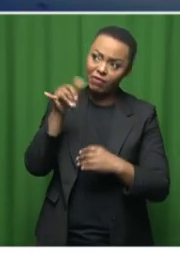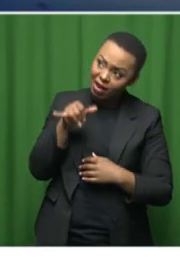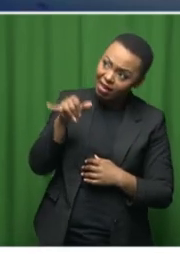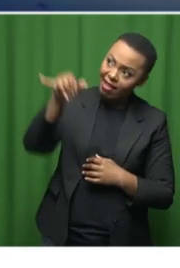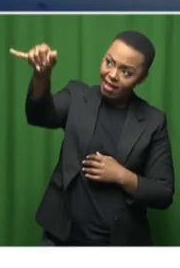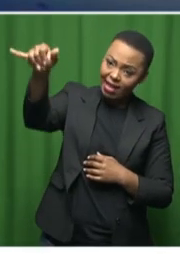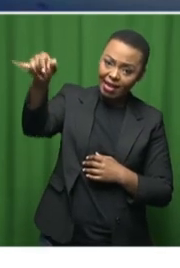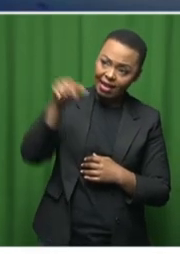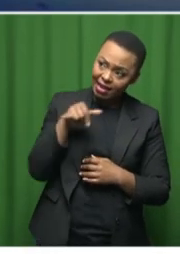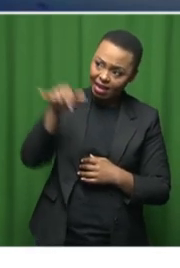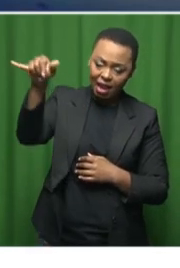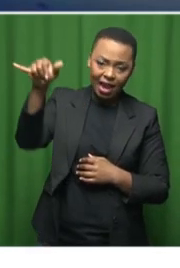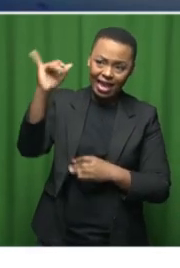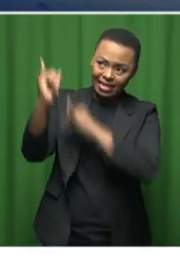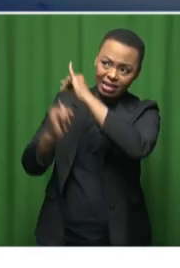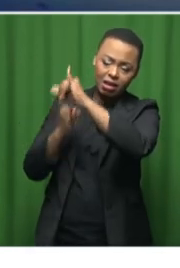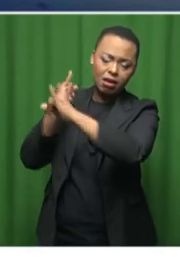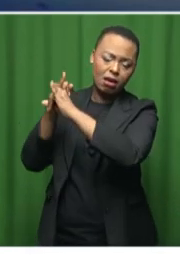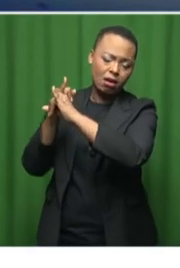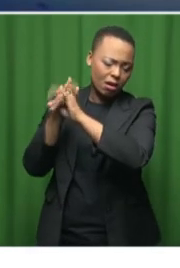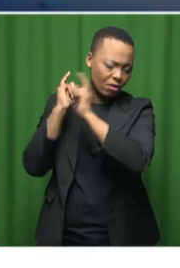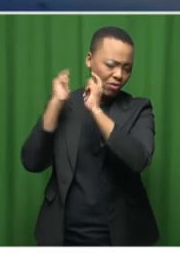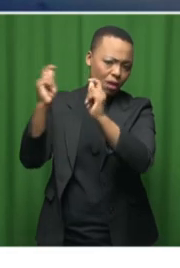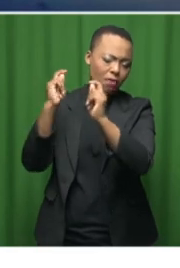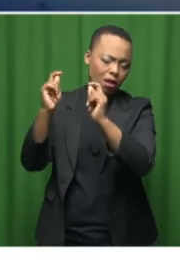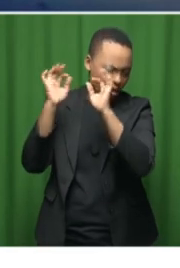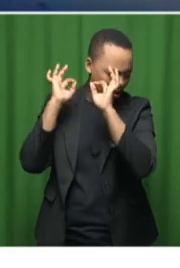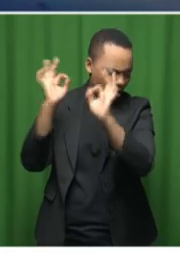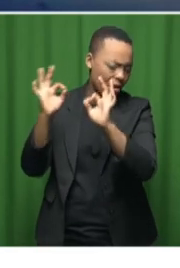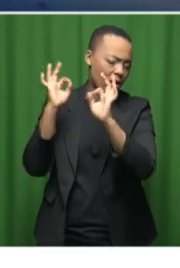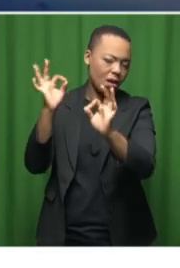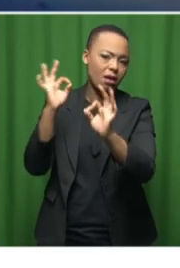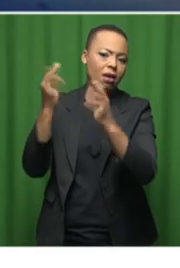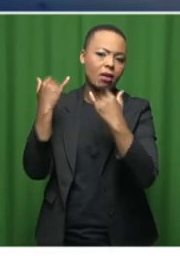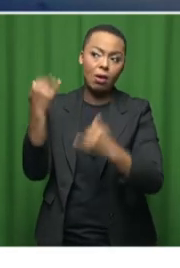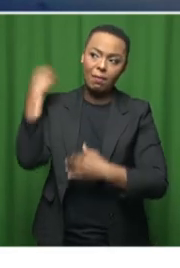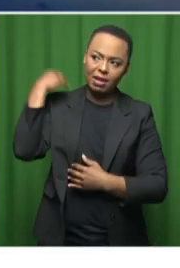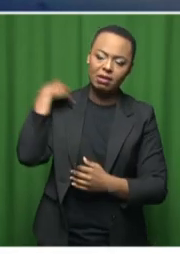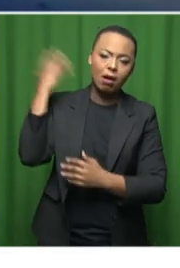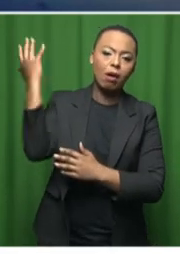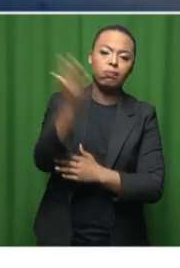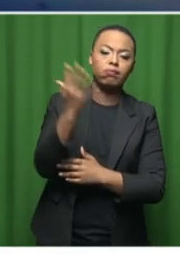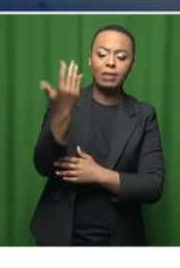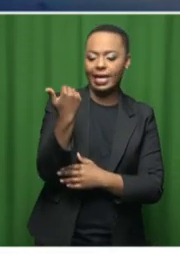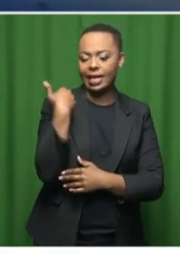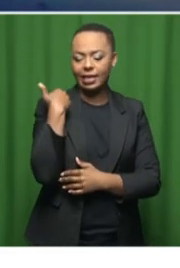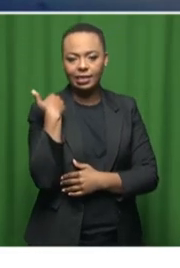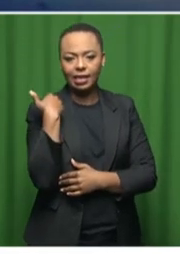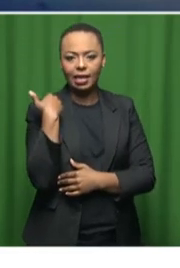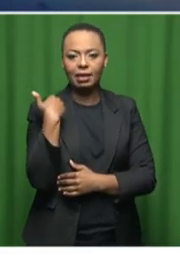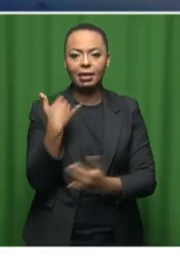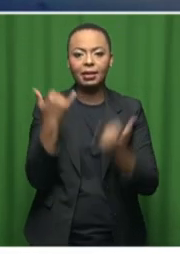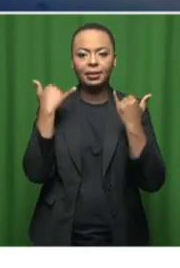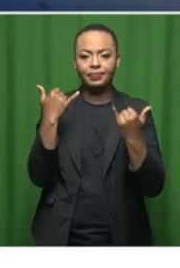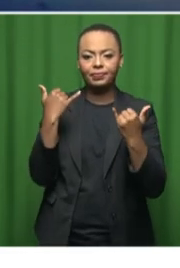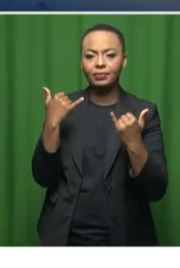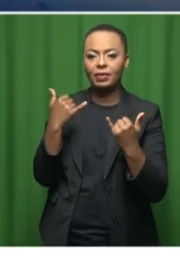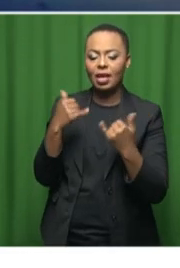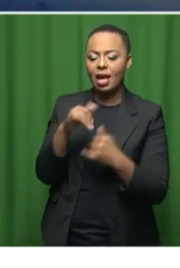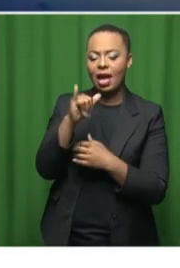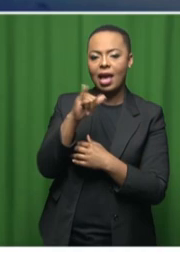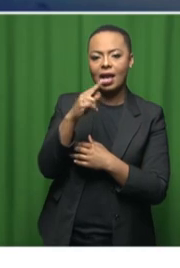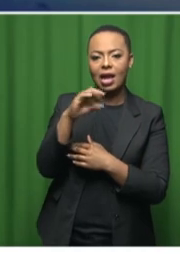just too much to tell you that we let a delegation, as the minister indicated yesterday, to ICAO Triennial